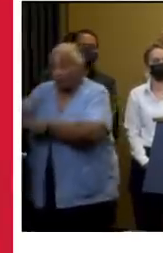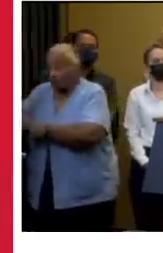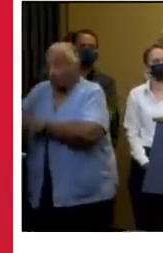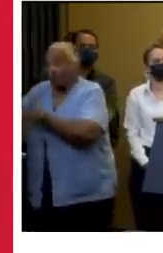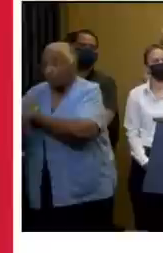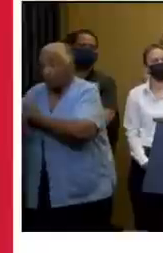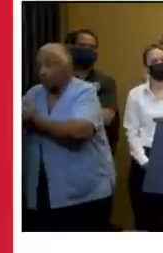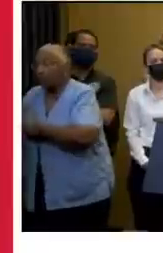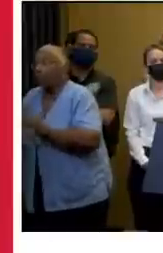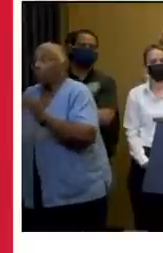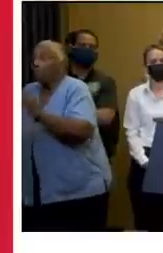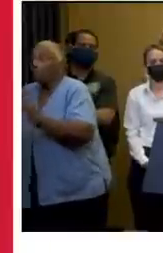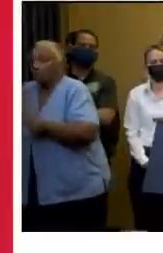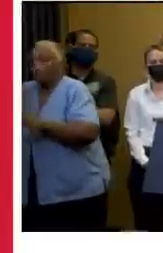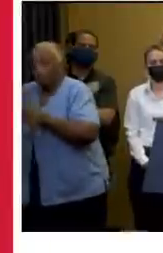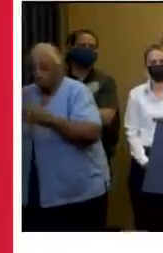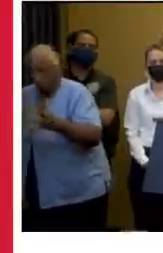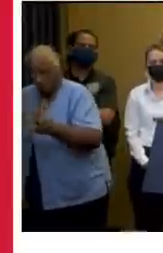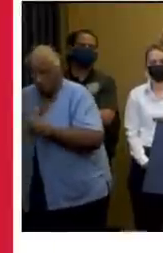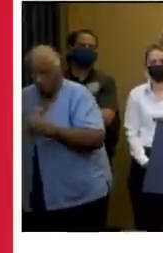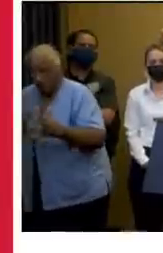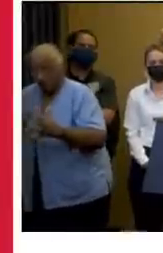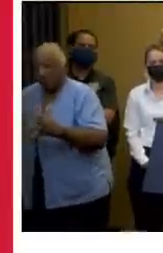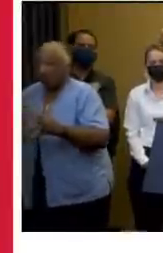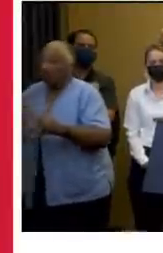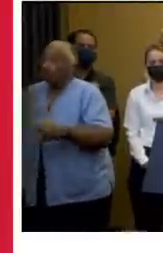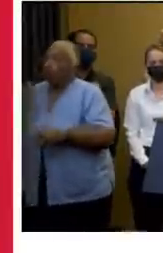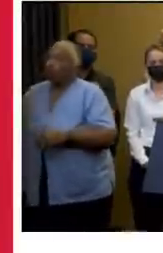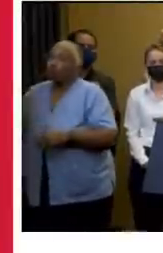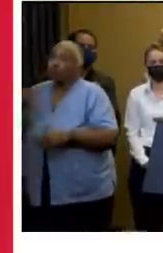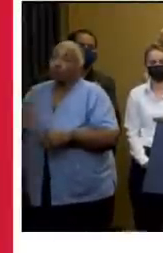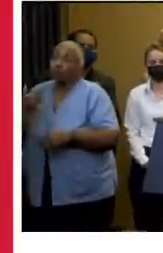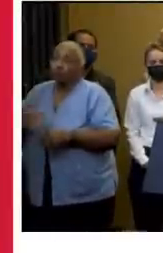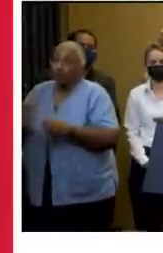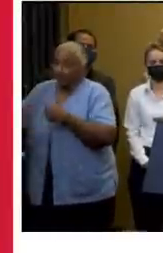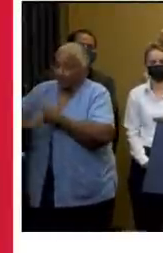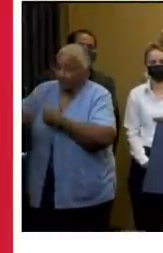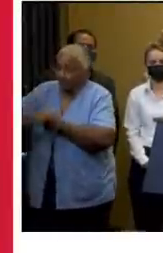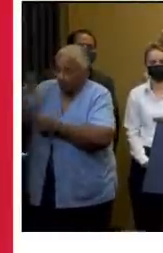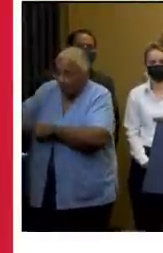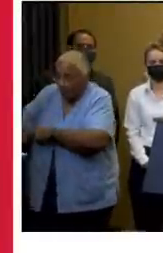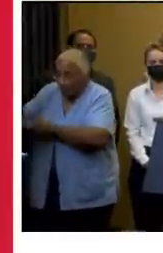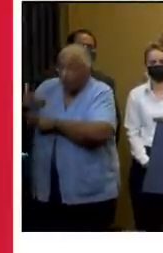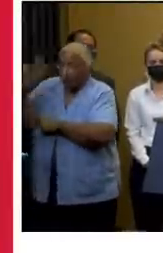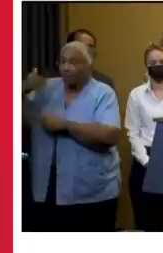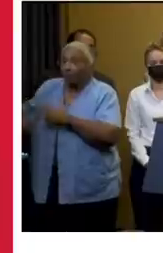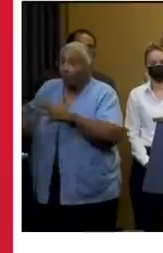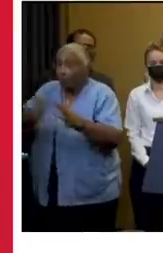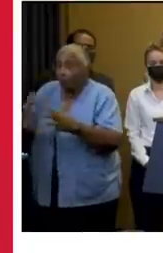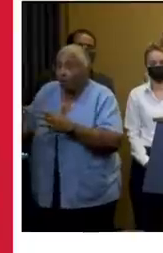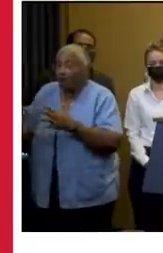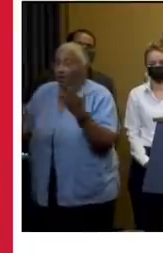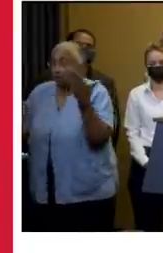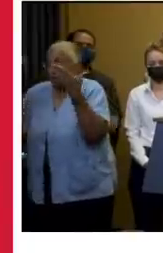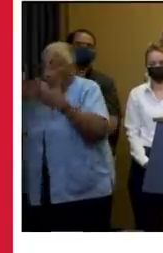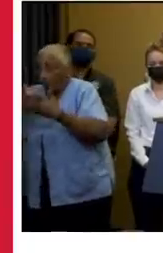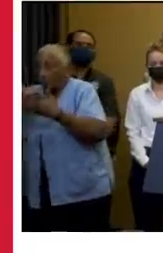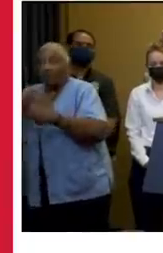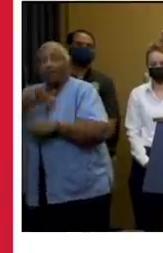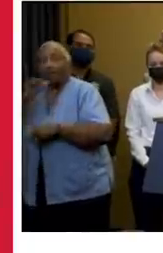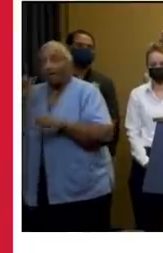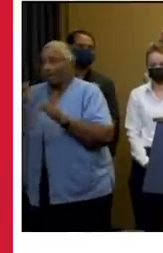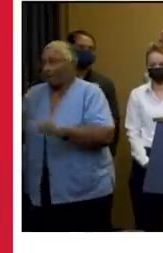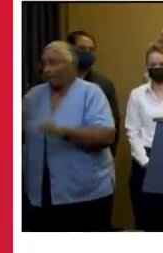even more so because of the wind. It's going to be extremely dangerous overnight because of the wind and because of darkness. They're not going to be able to come to you.